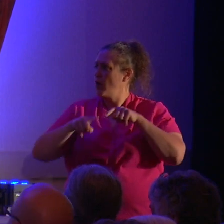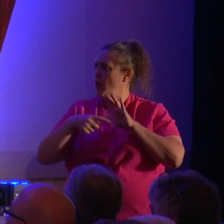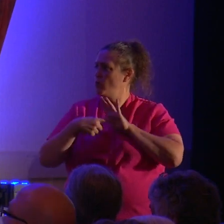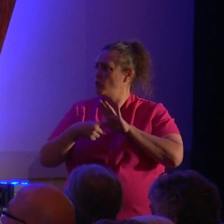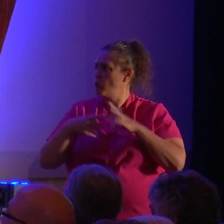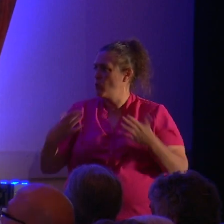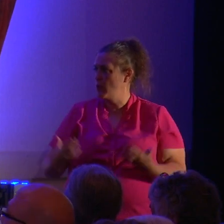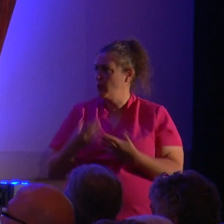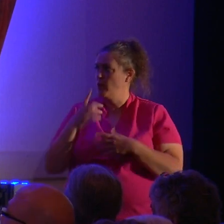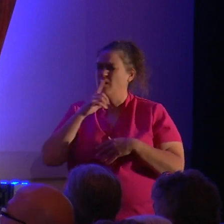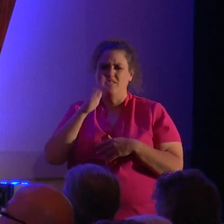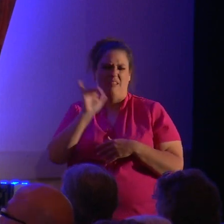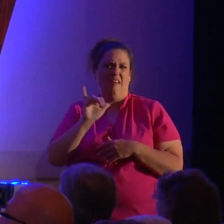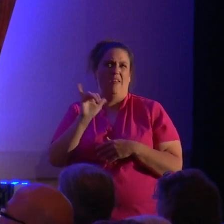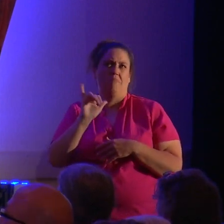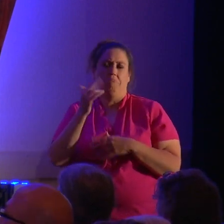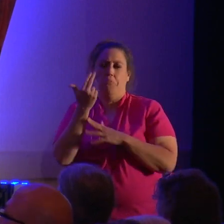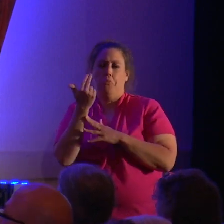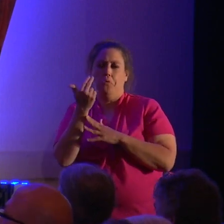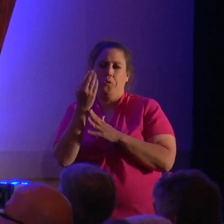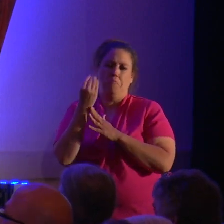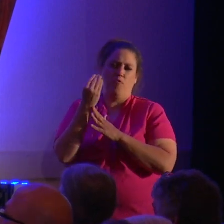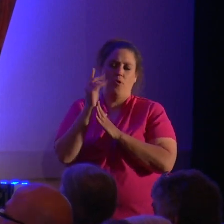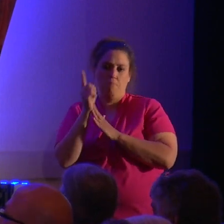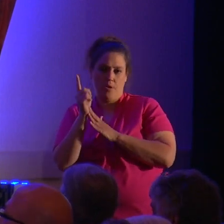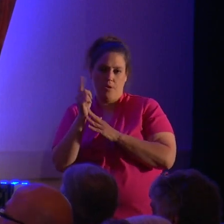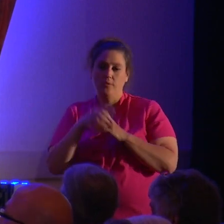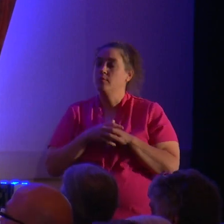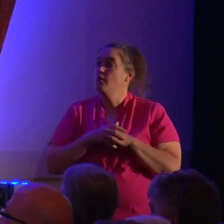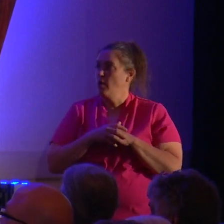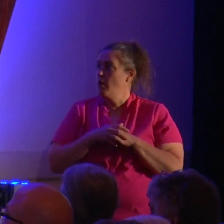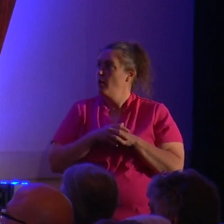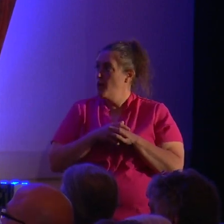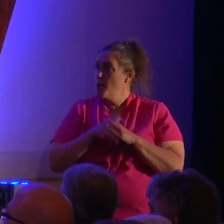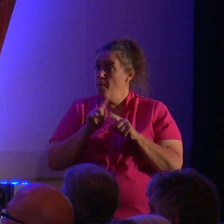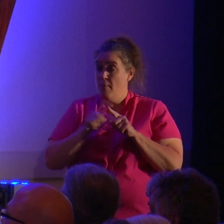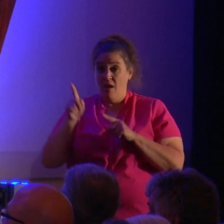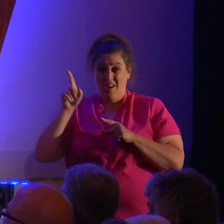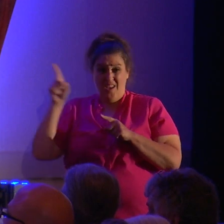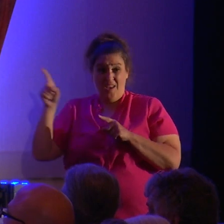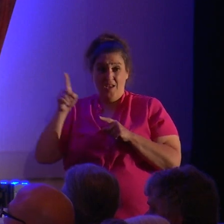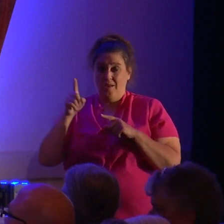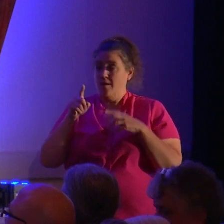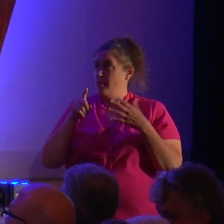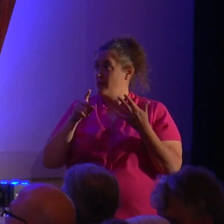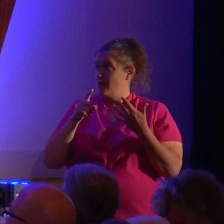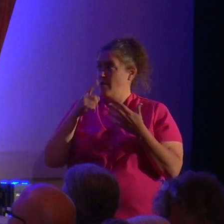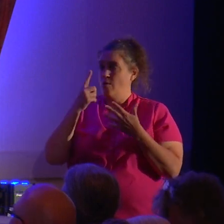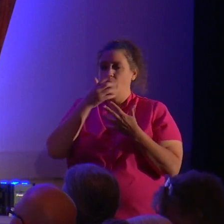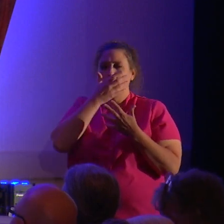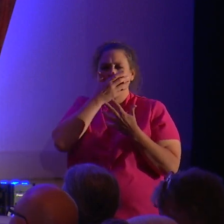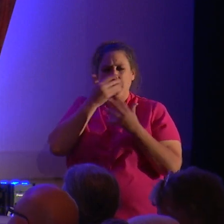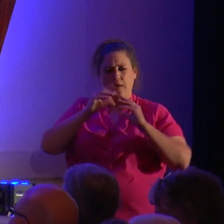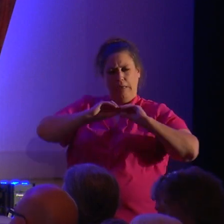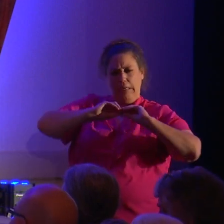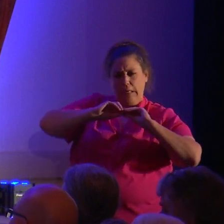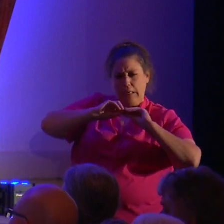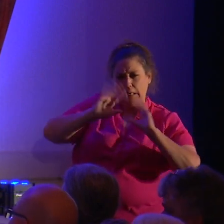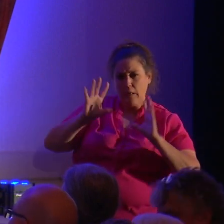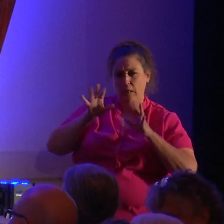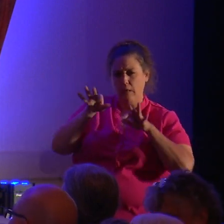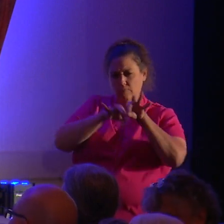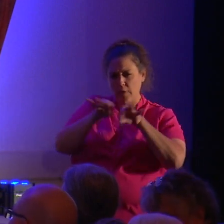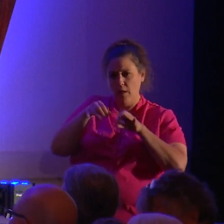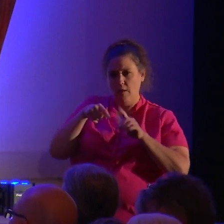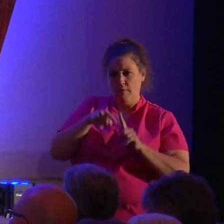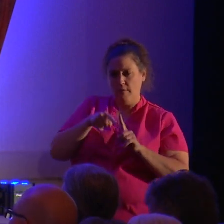13 minutes, almost 14 minutes. But it is the best takedown of this idea that arguments can